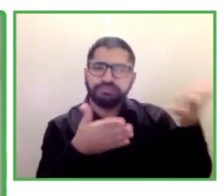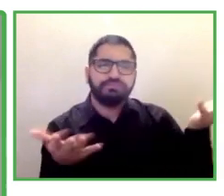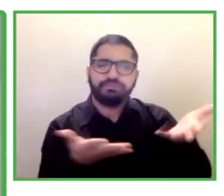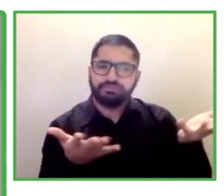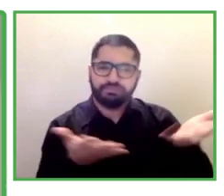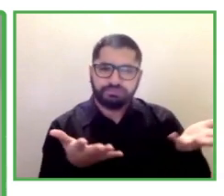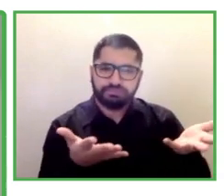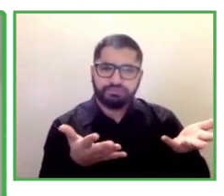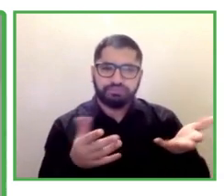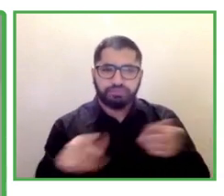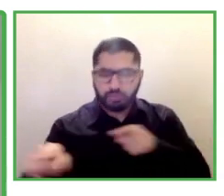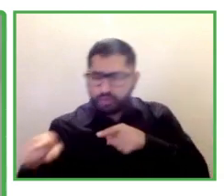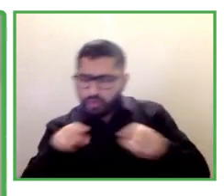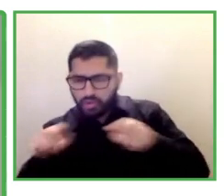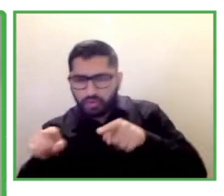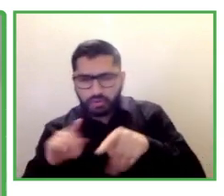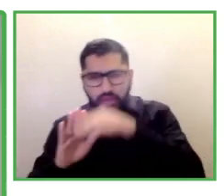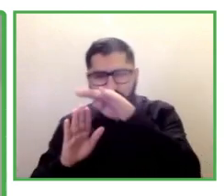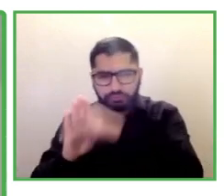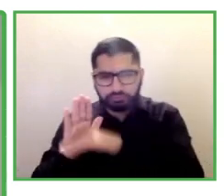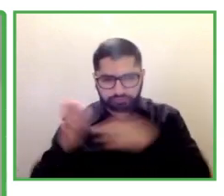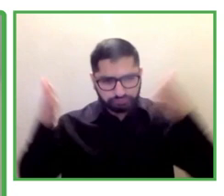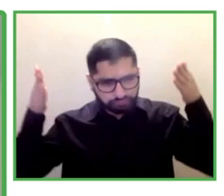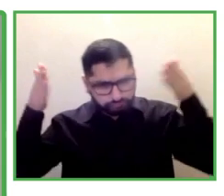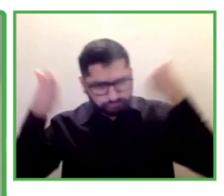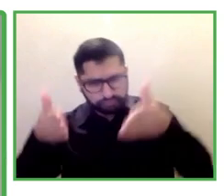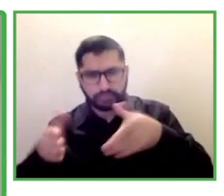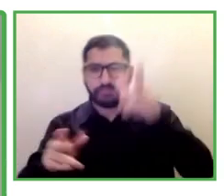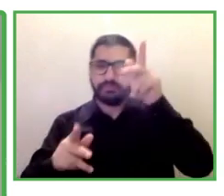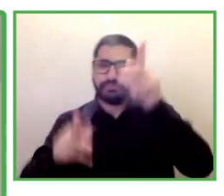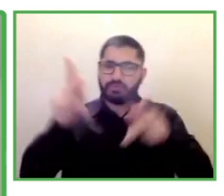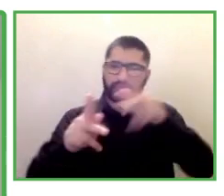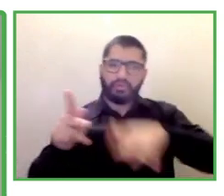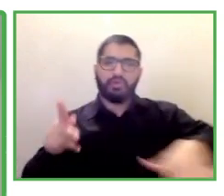project so please go ahead